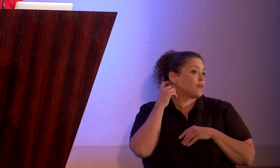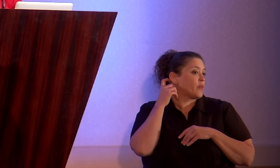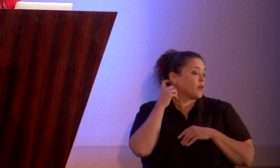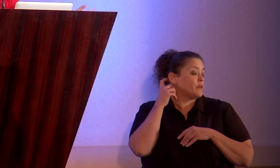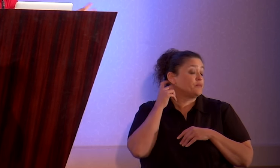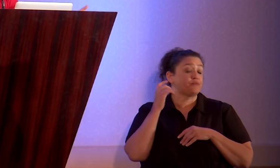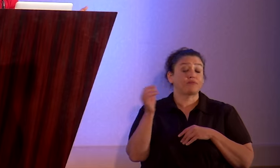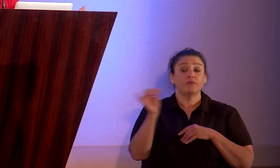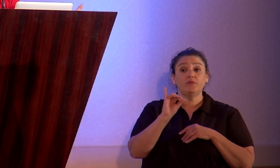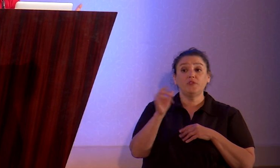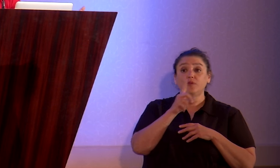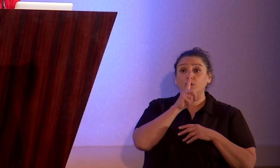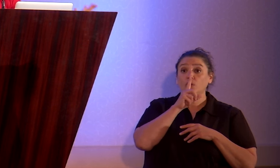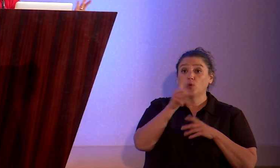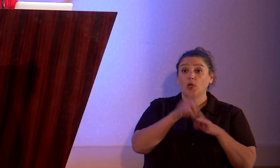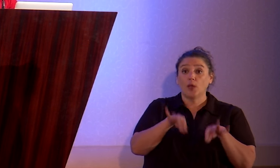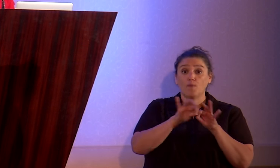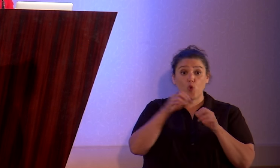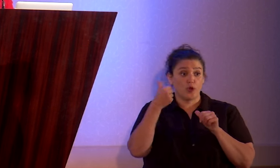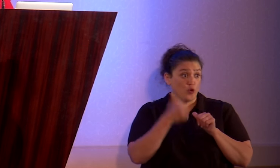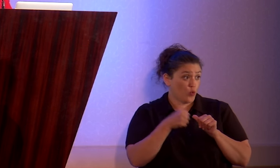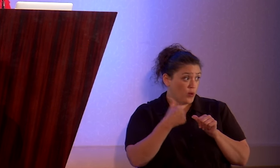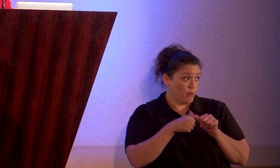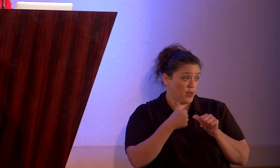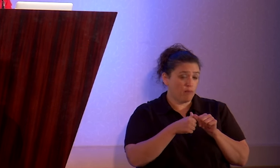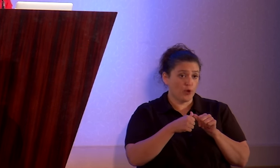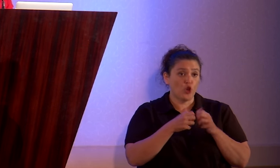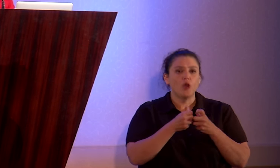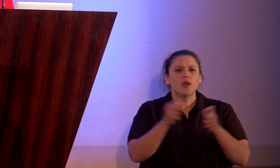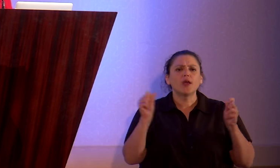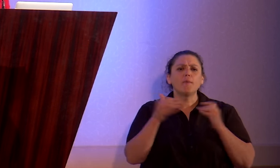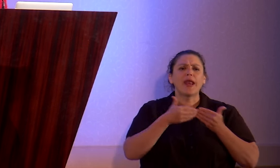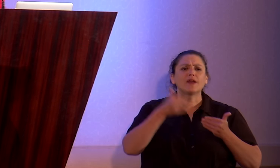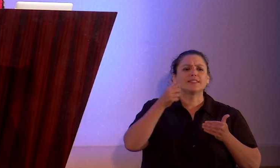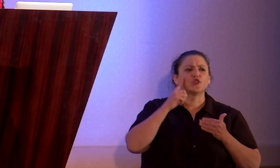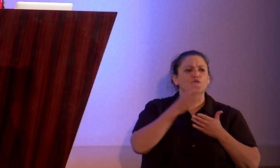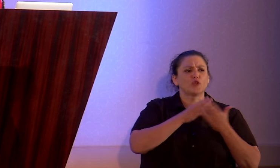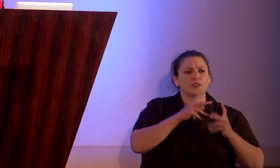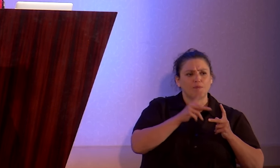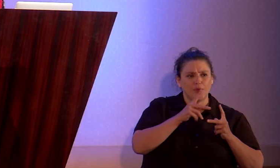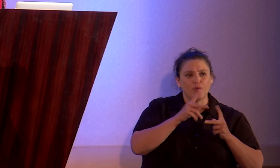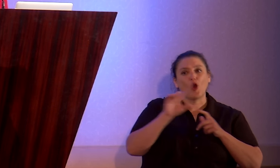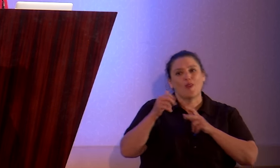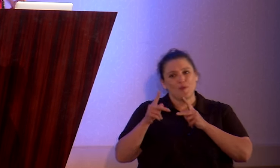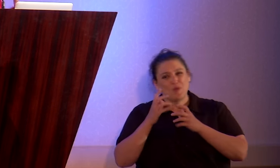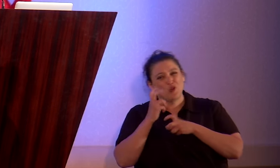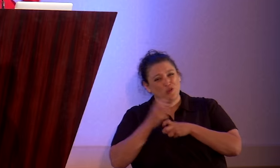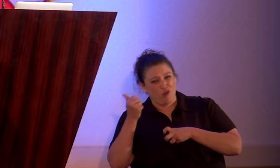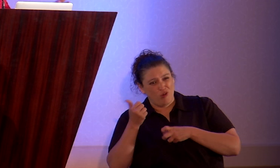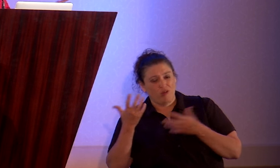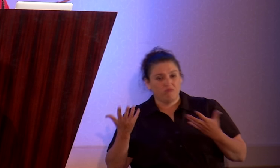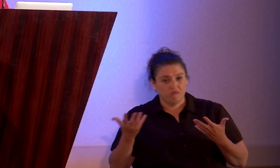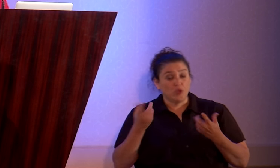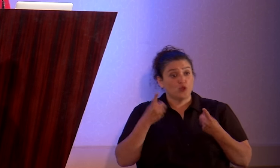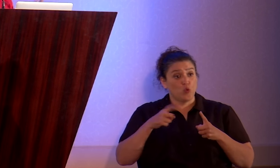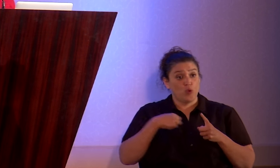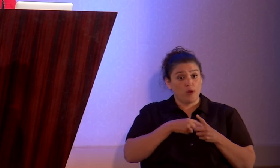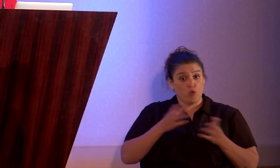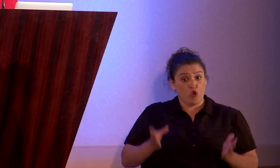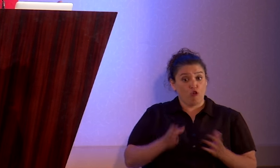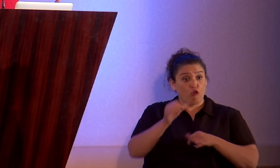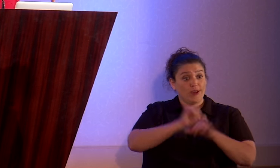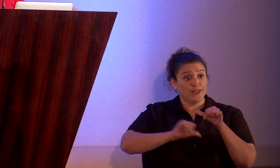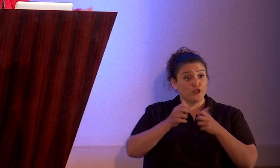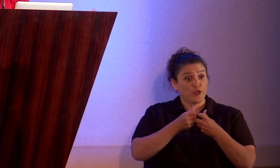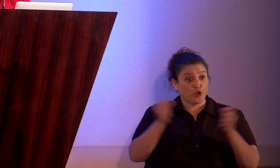It's also really important to remember that coming out is easier for some than it is for others. So when we're encouraging each other to come